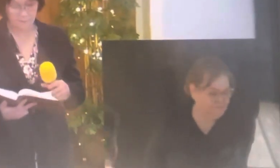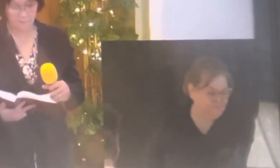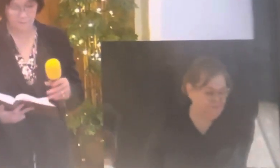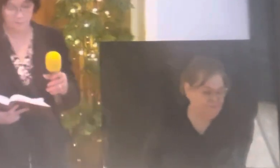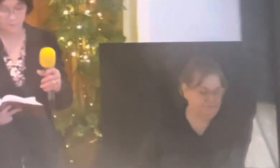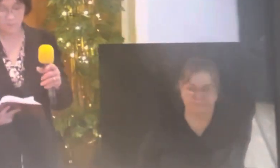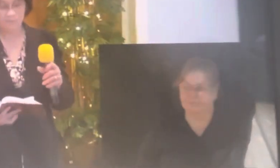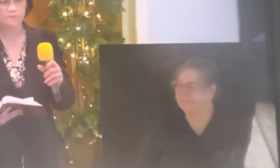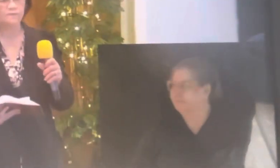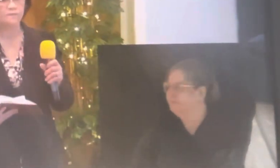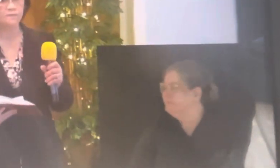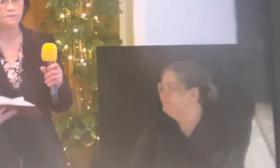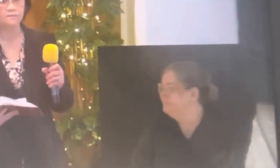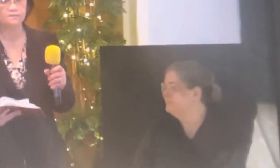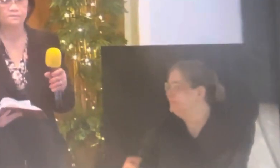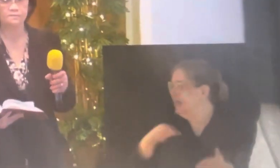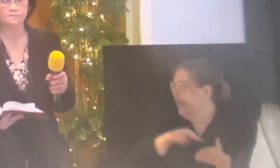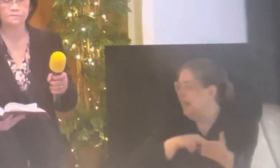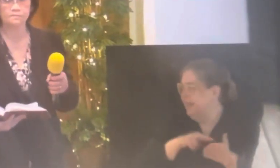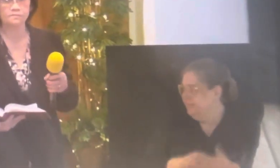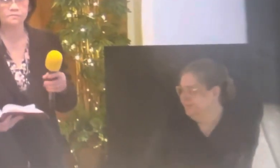Would you please stand with us as we sing?